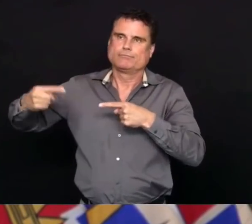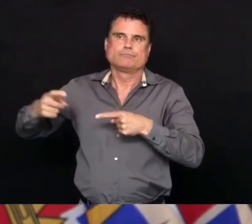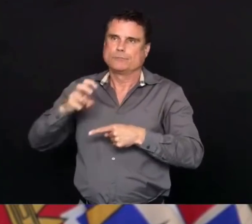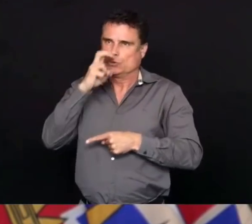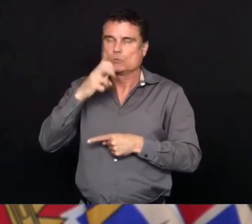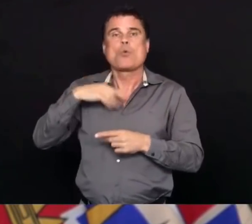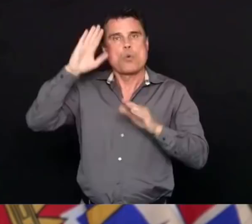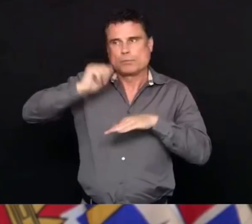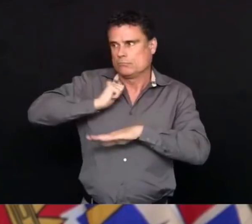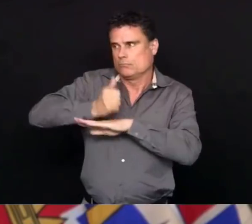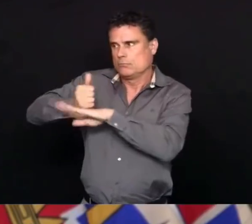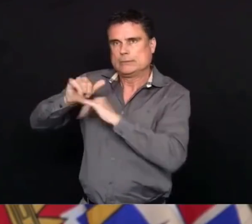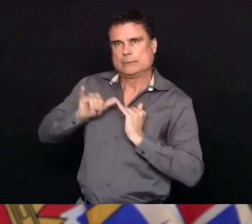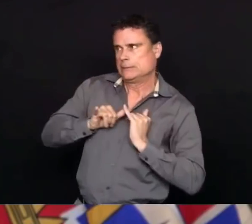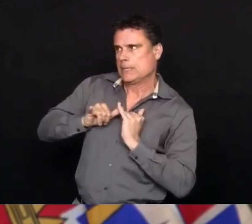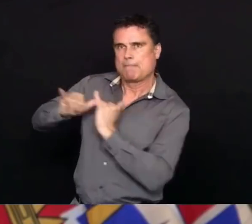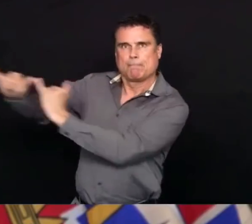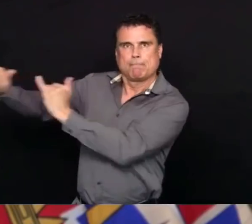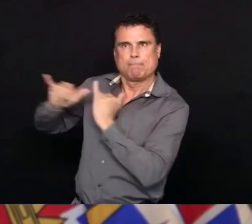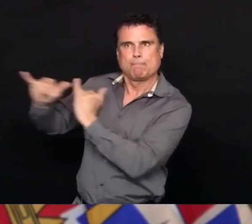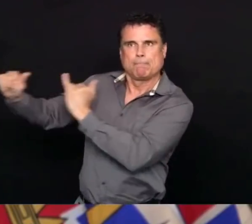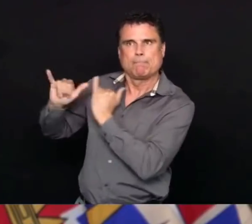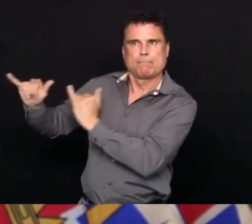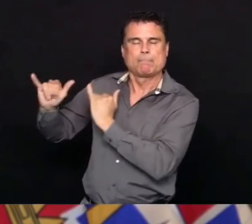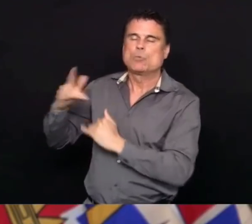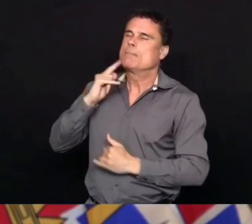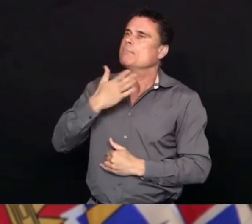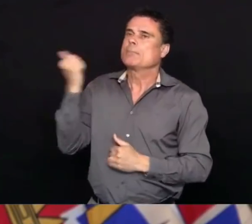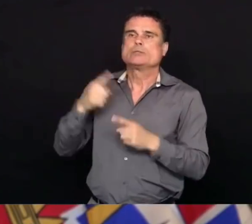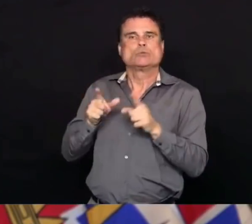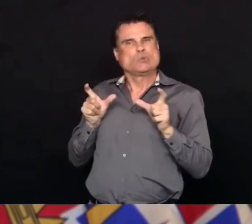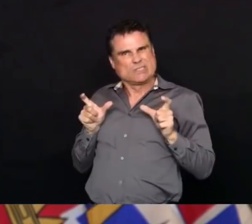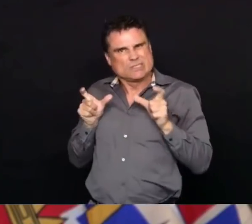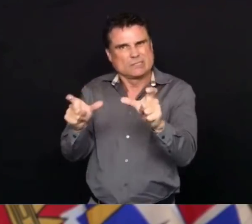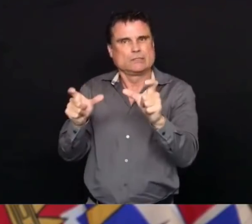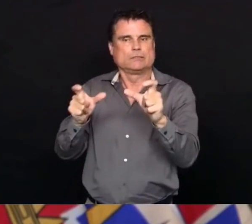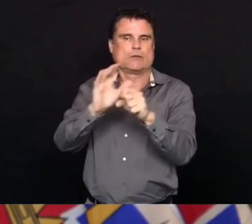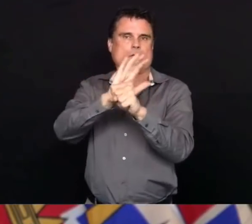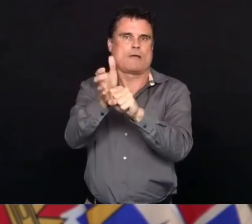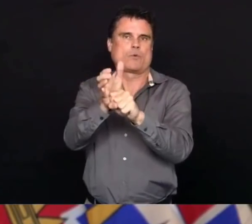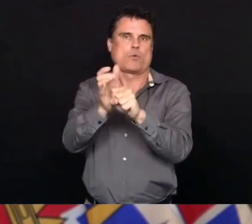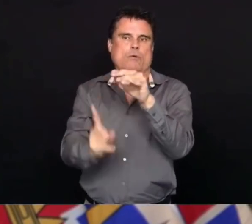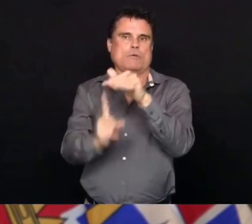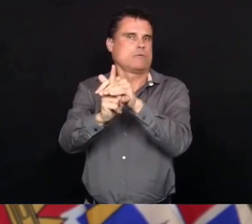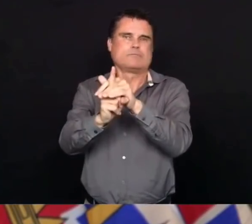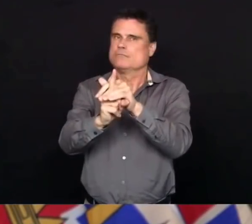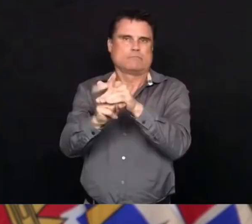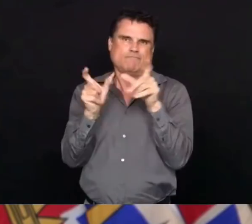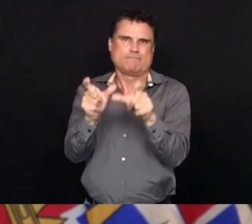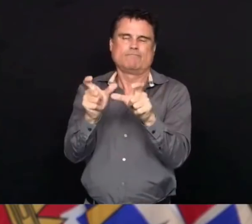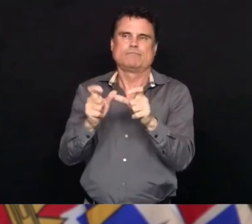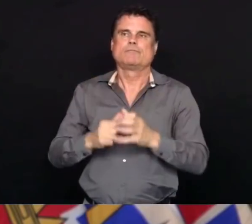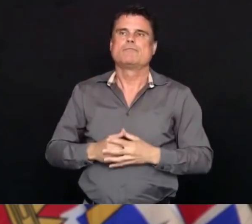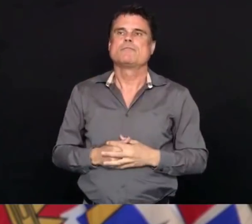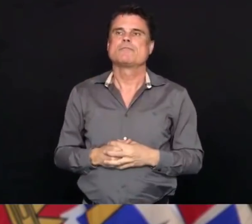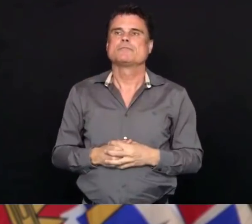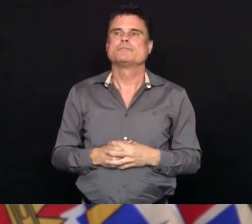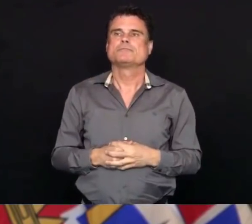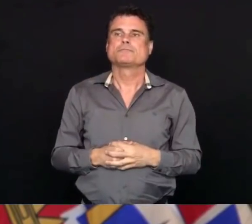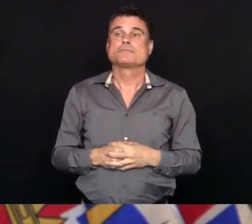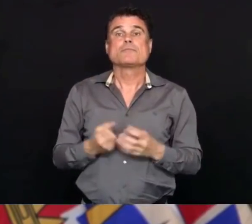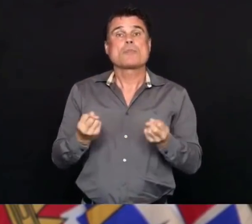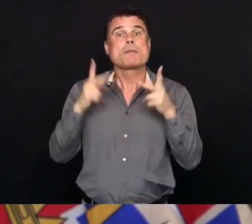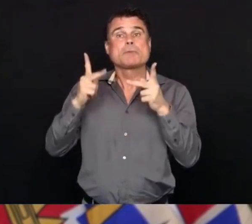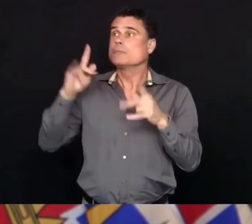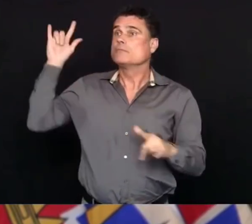And just to give you a sense of the numbers, there were over 2,337 arrivals over the last few days